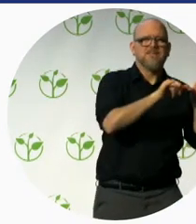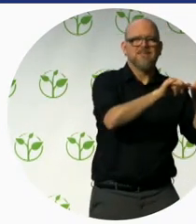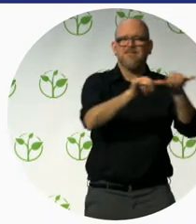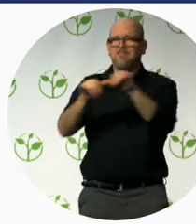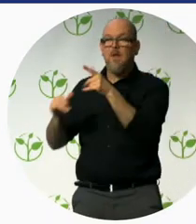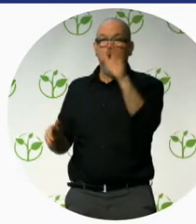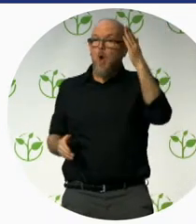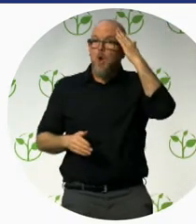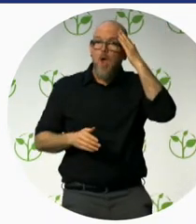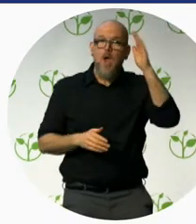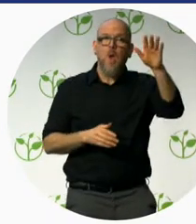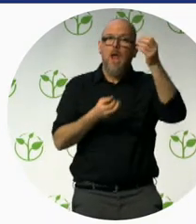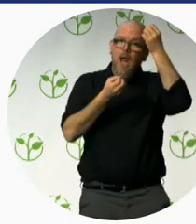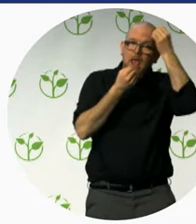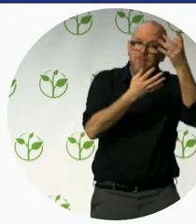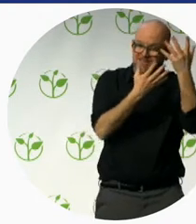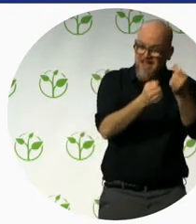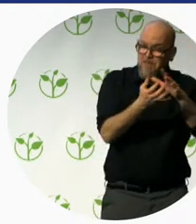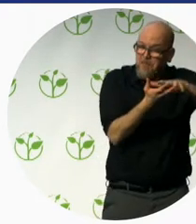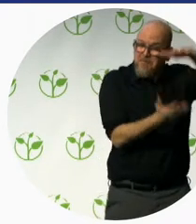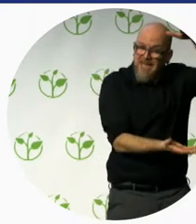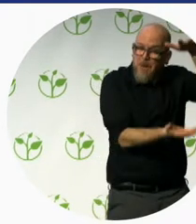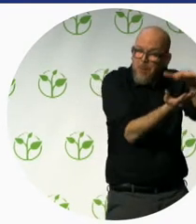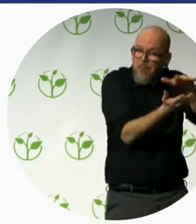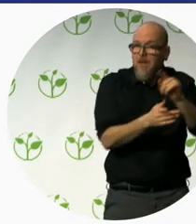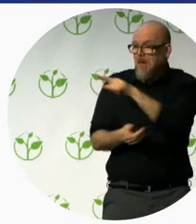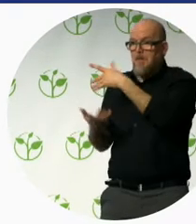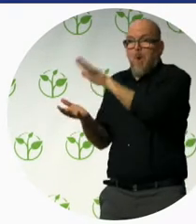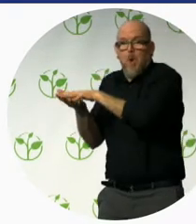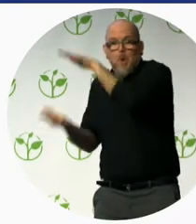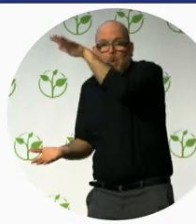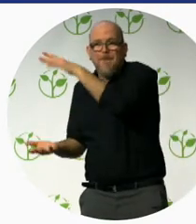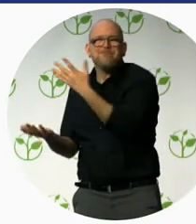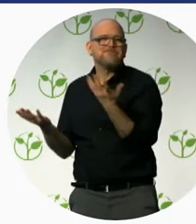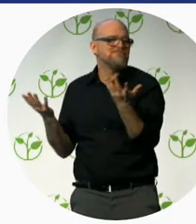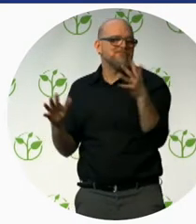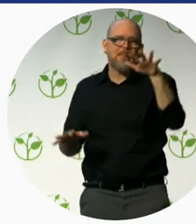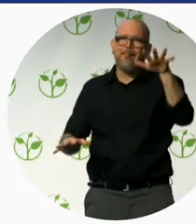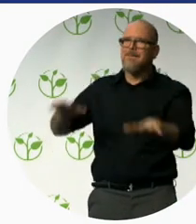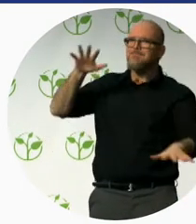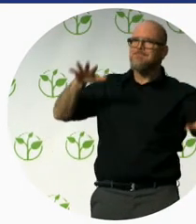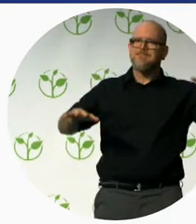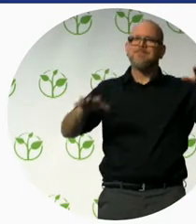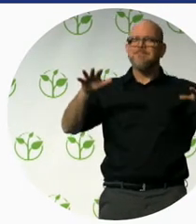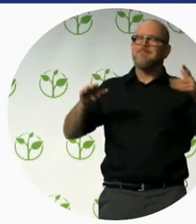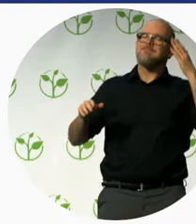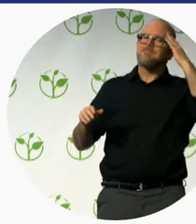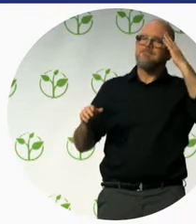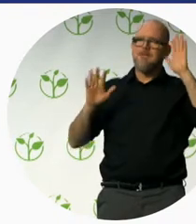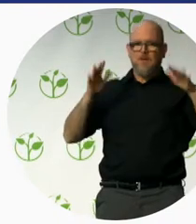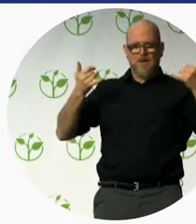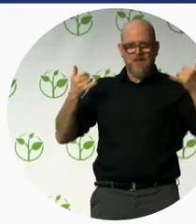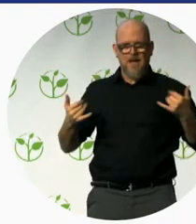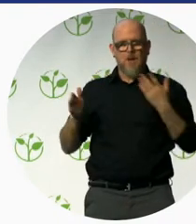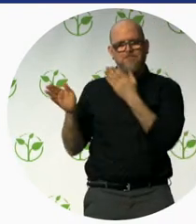standards between countries and regions. And what is expected with the standard? The standard